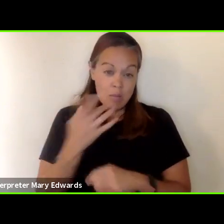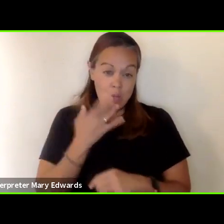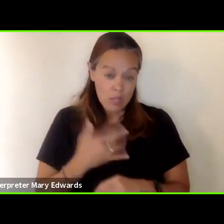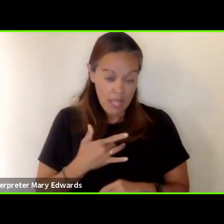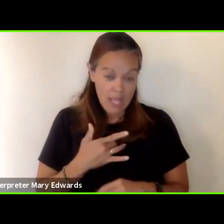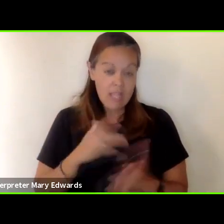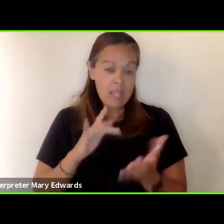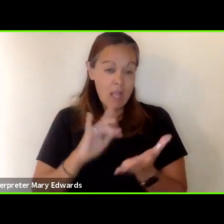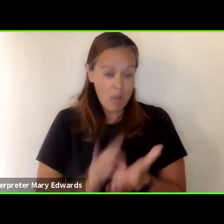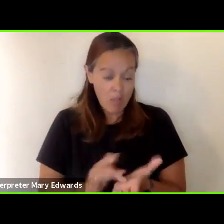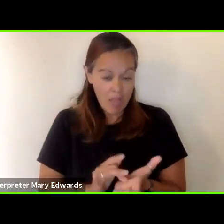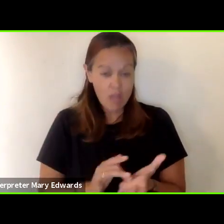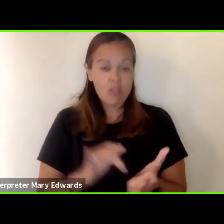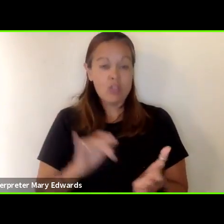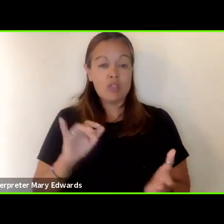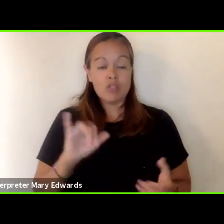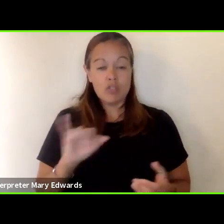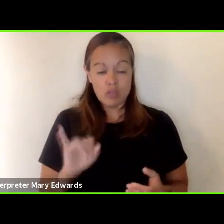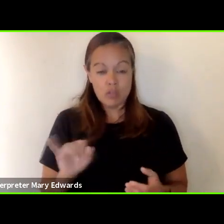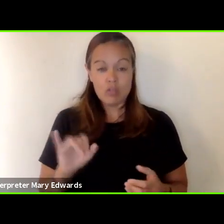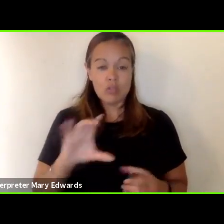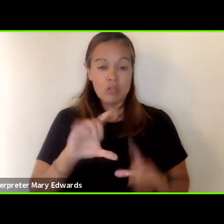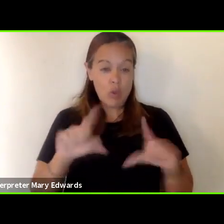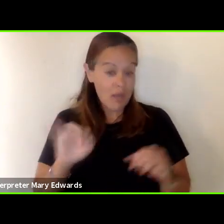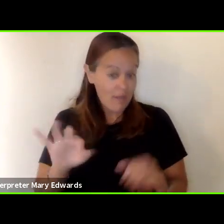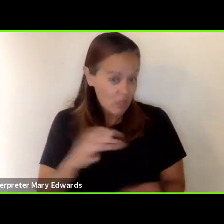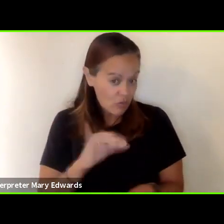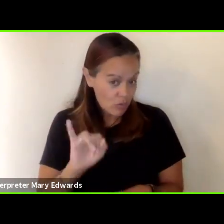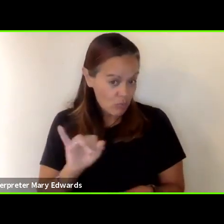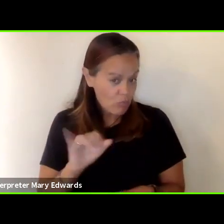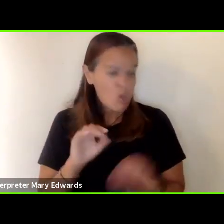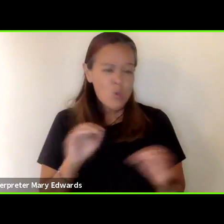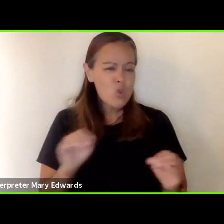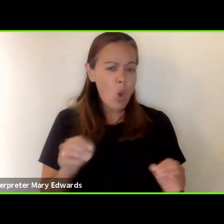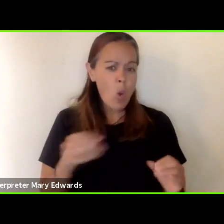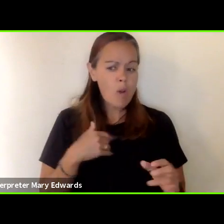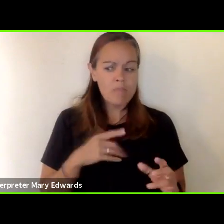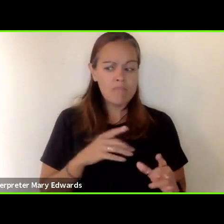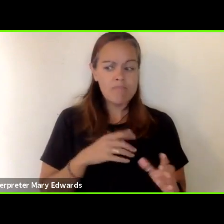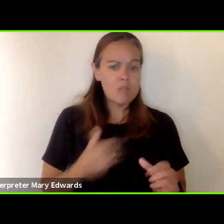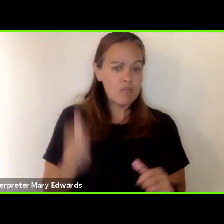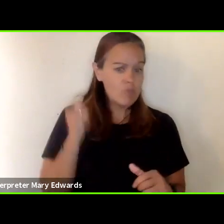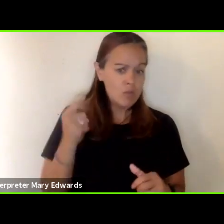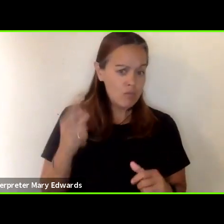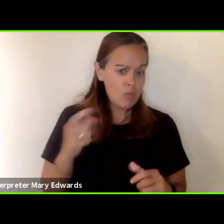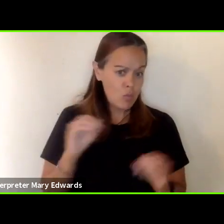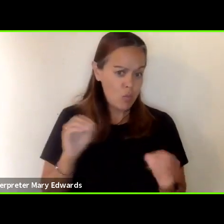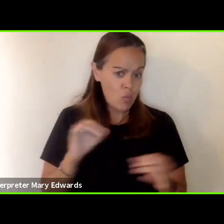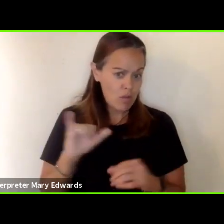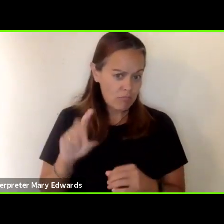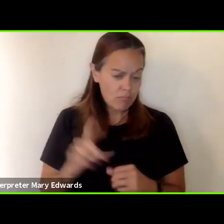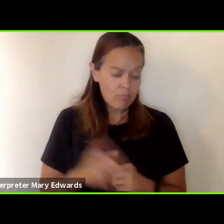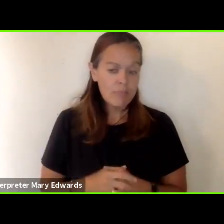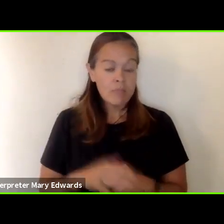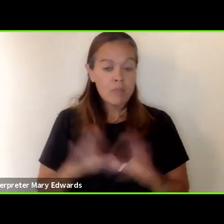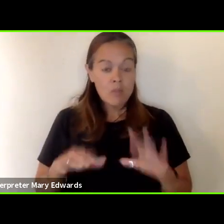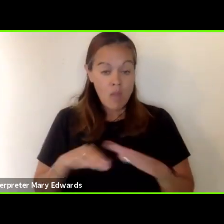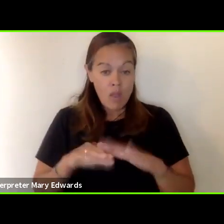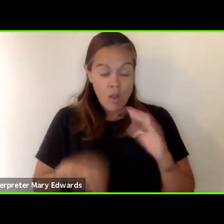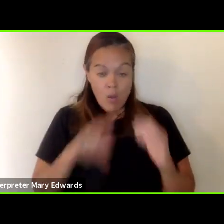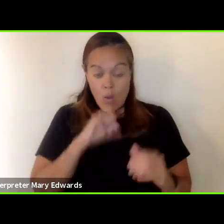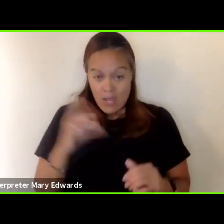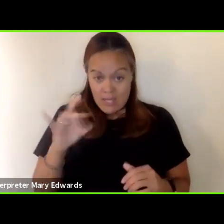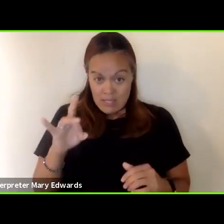prescription insurance card if insured nobody will be turned away for lack of id children under age 18